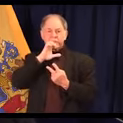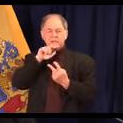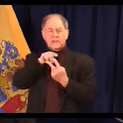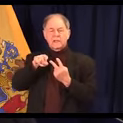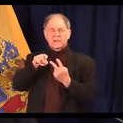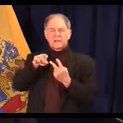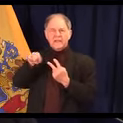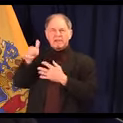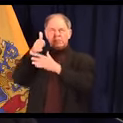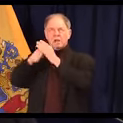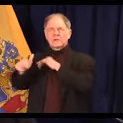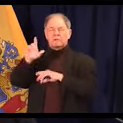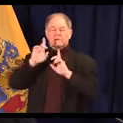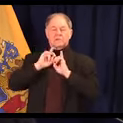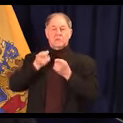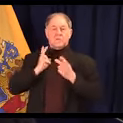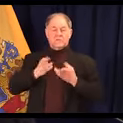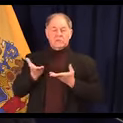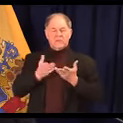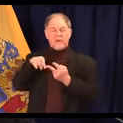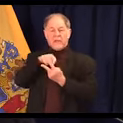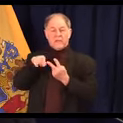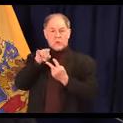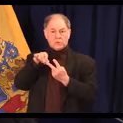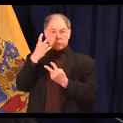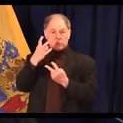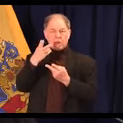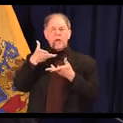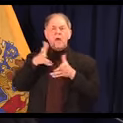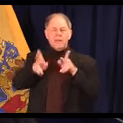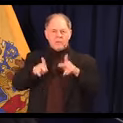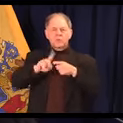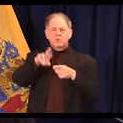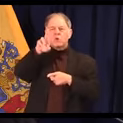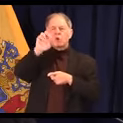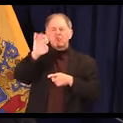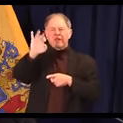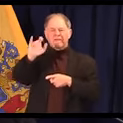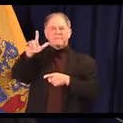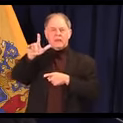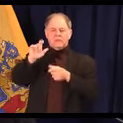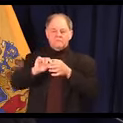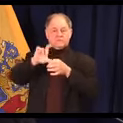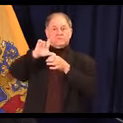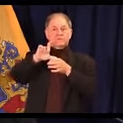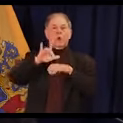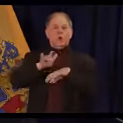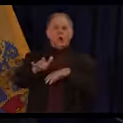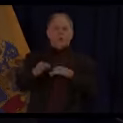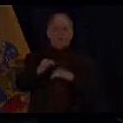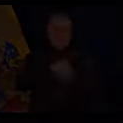run by the Department of Human Services, are allowing early refills and 90-day supply of maintenance drugs.